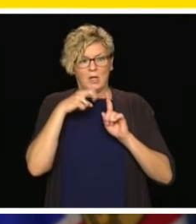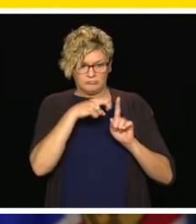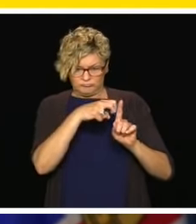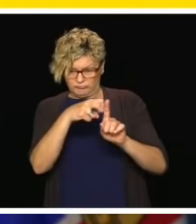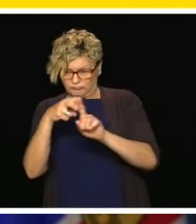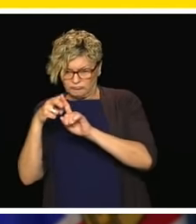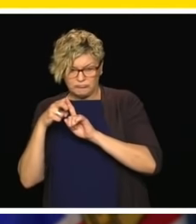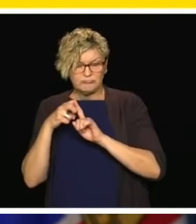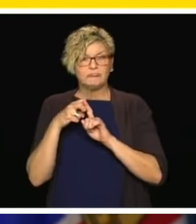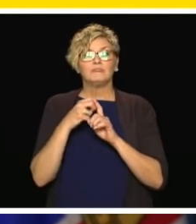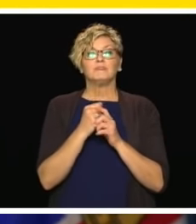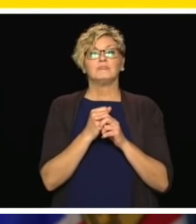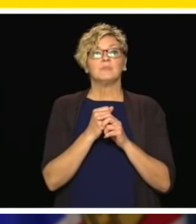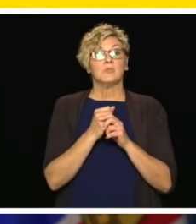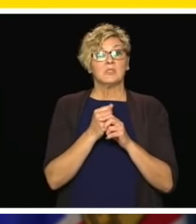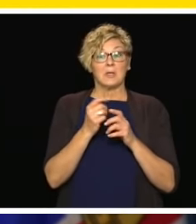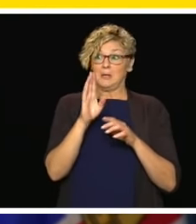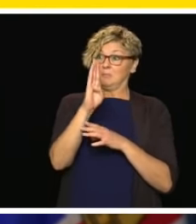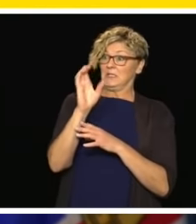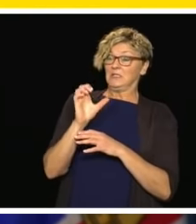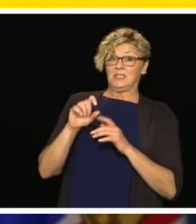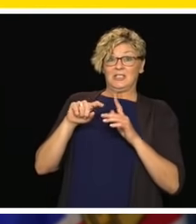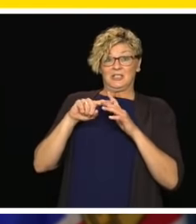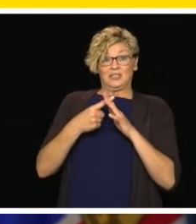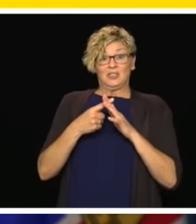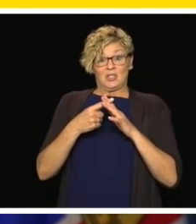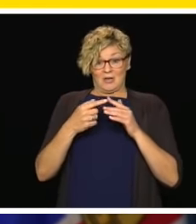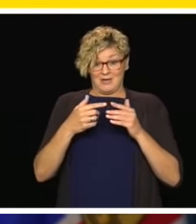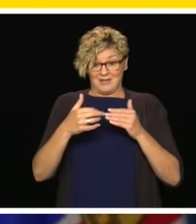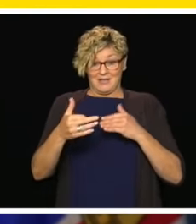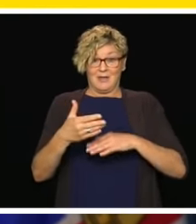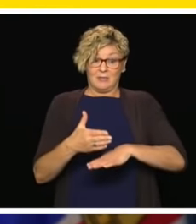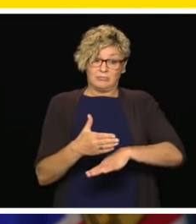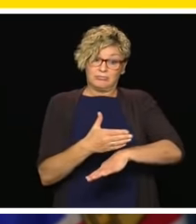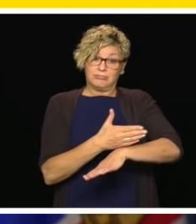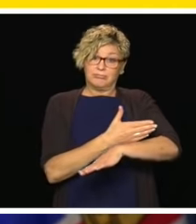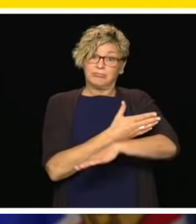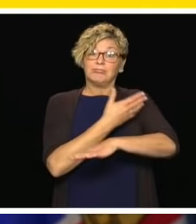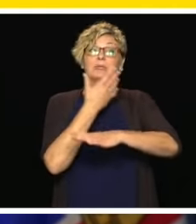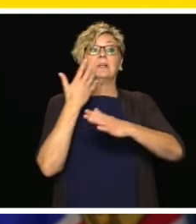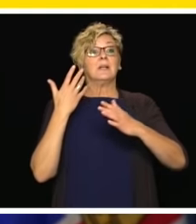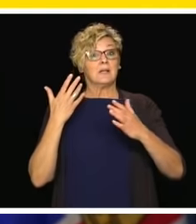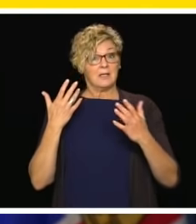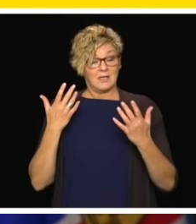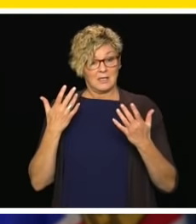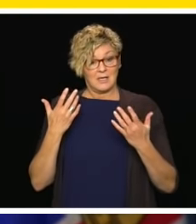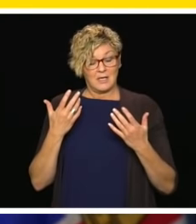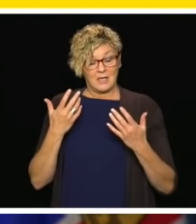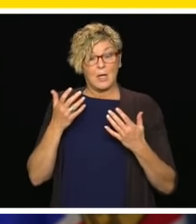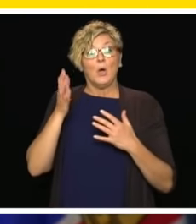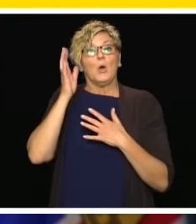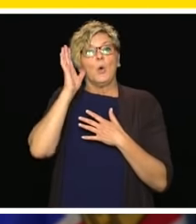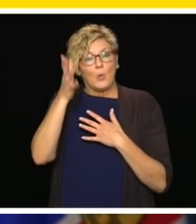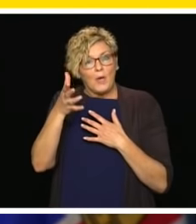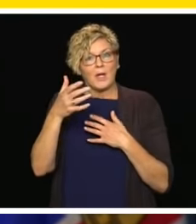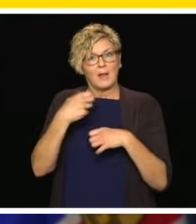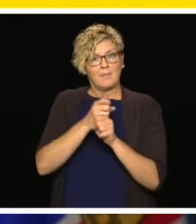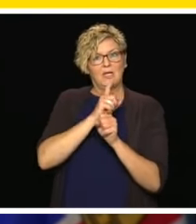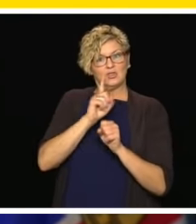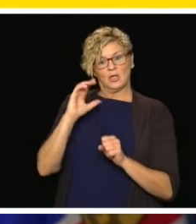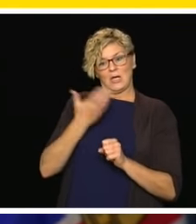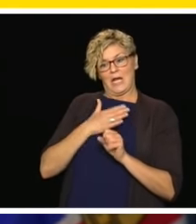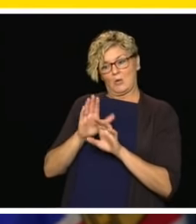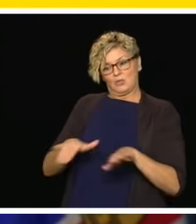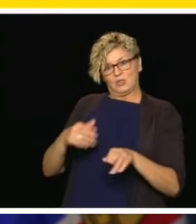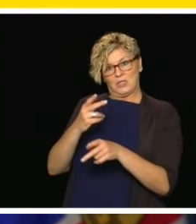we begin to recover from this pandemic. And we've really achieved a lot during the past three years through our childhood PC